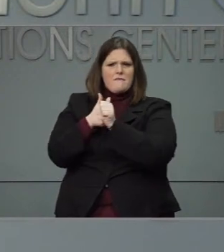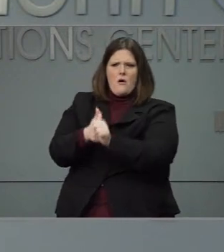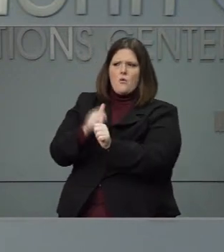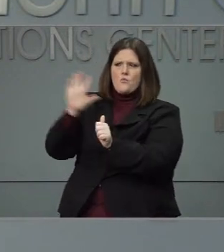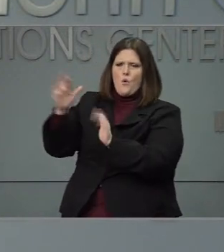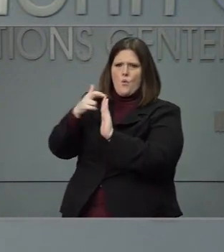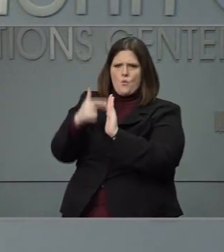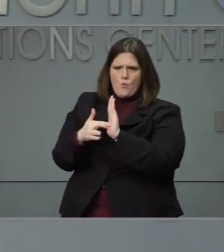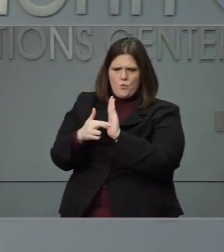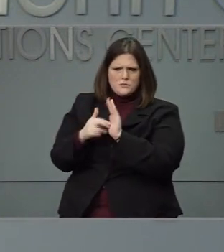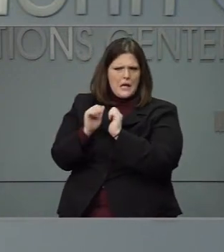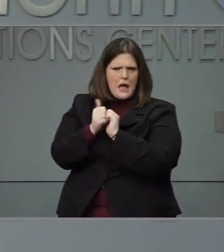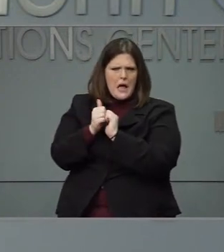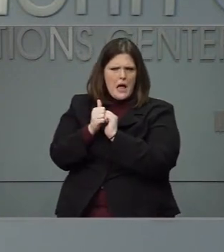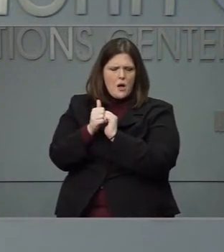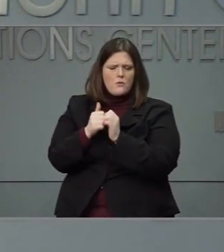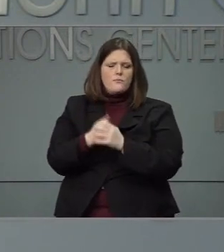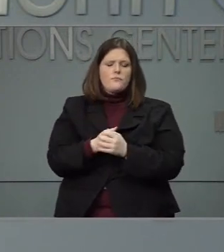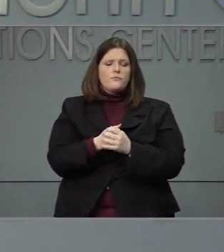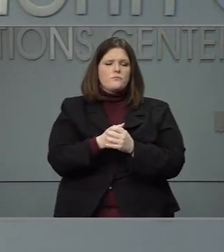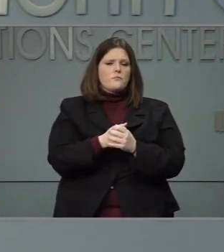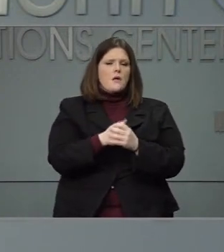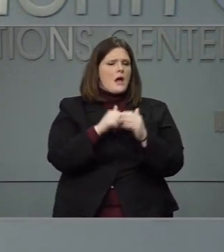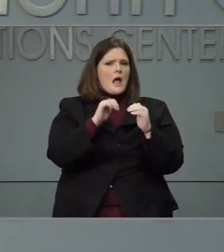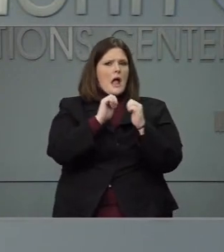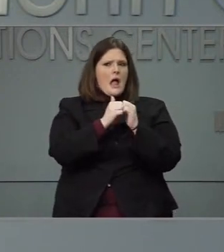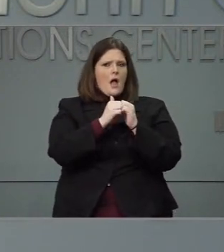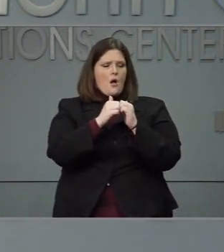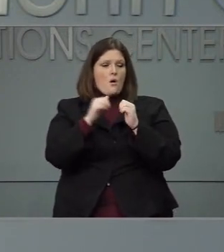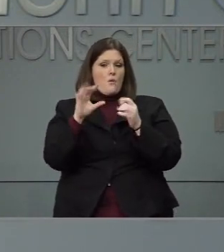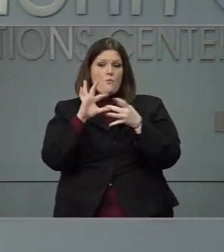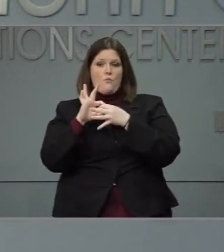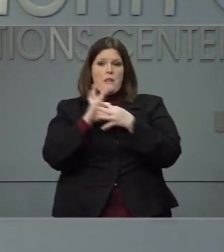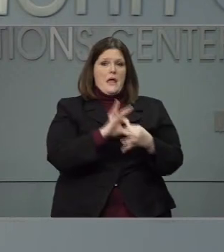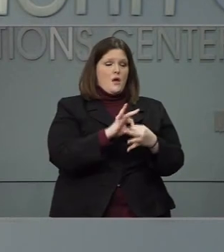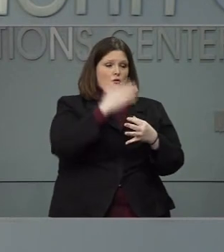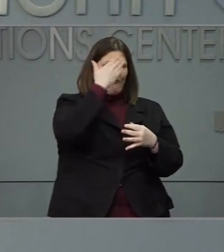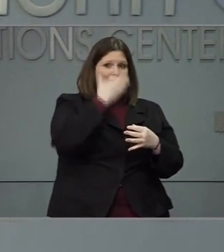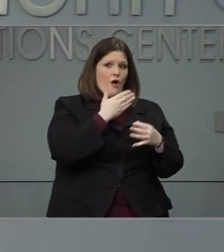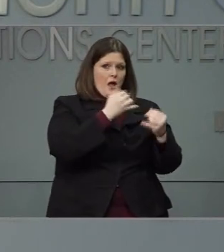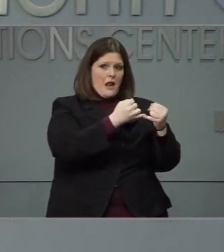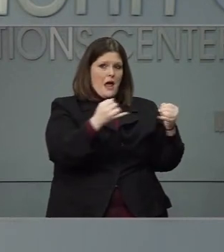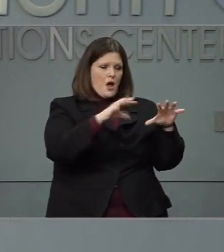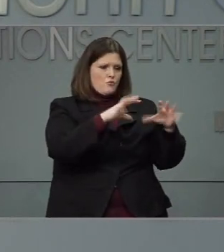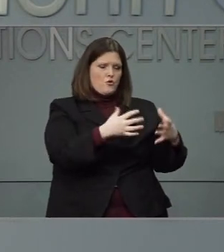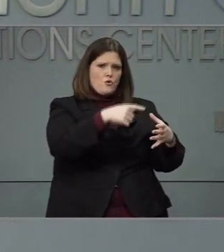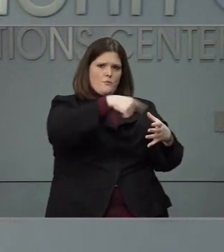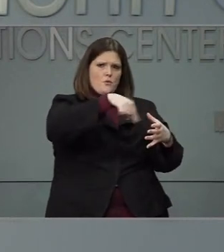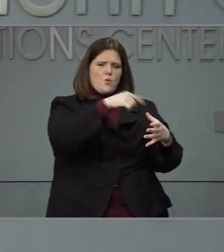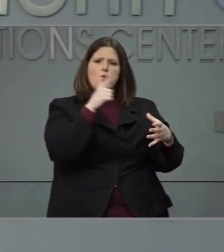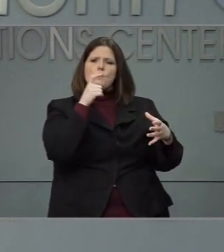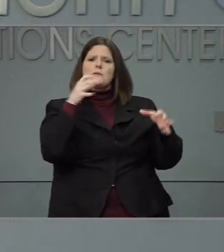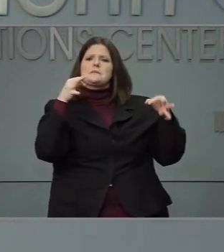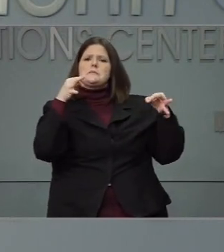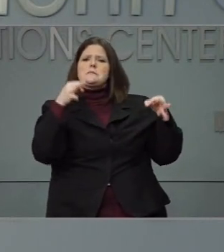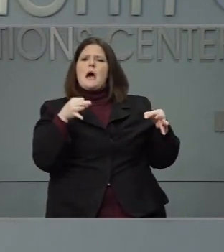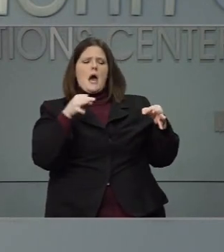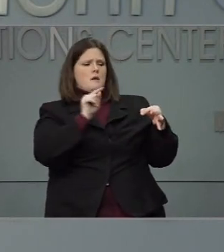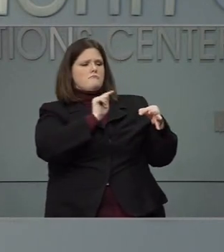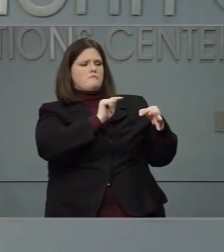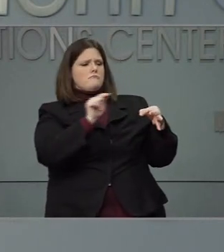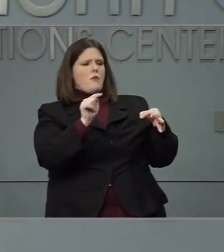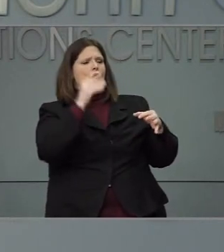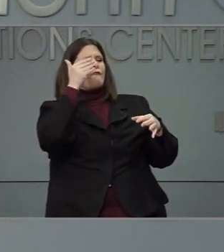And I'm just wondering, as it pertains to the frontline essential workers, who is going to make the determination about who will qualify,